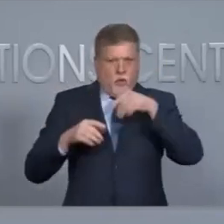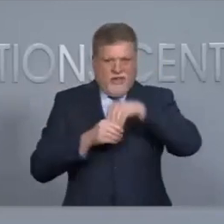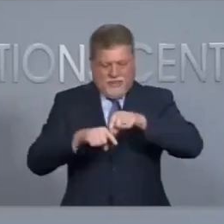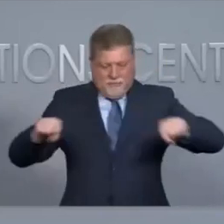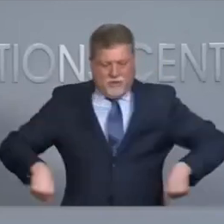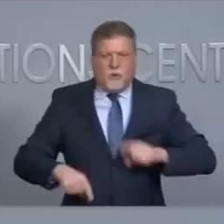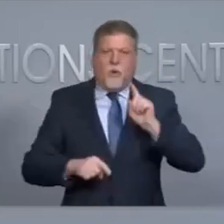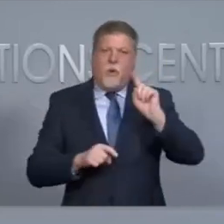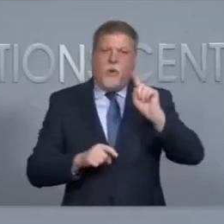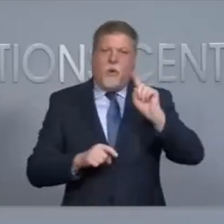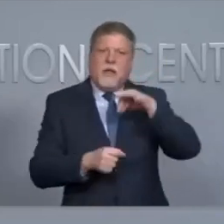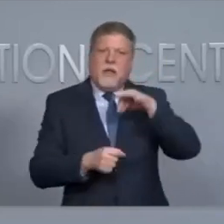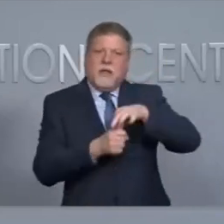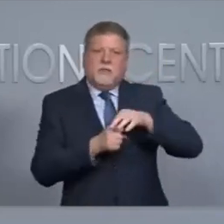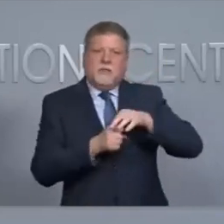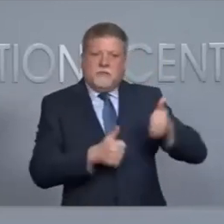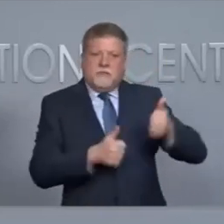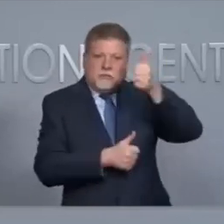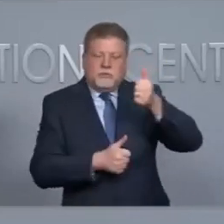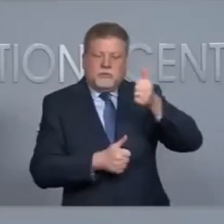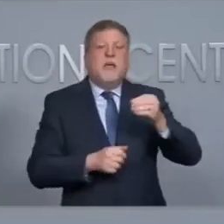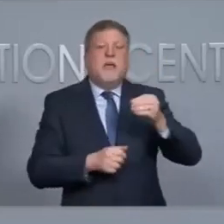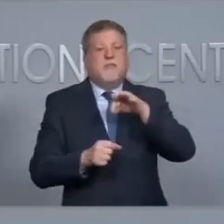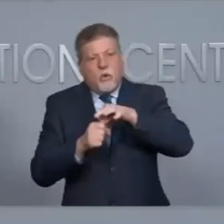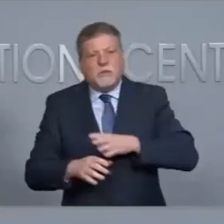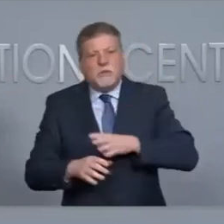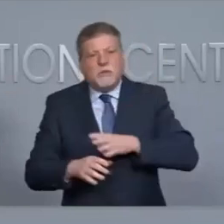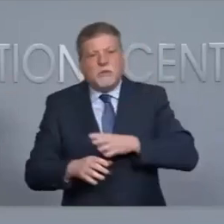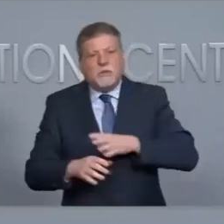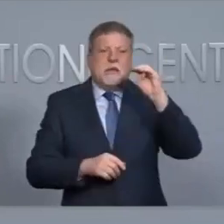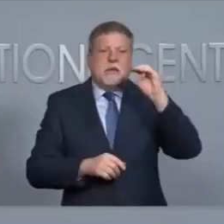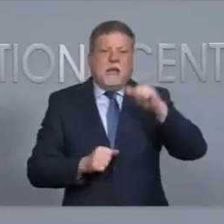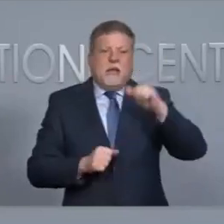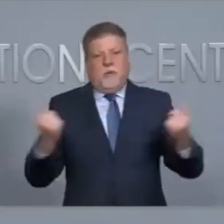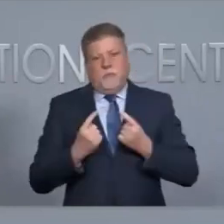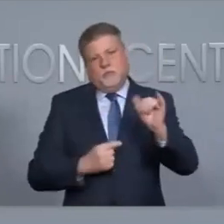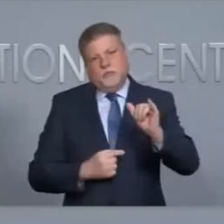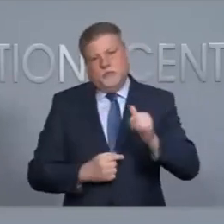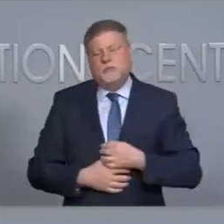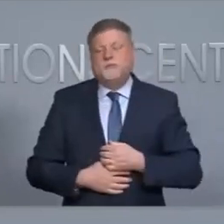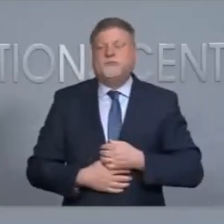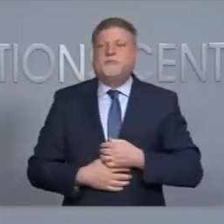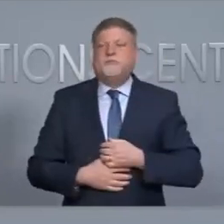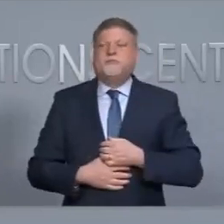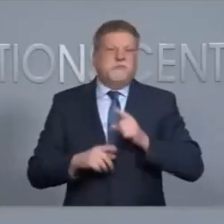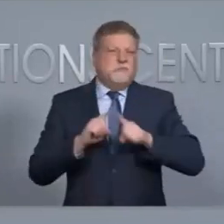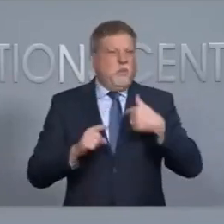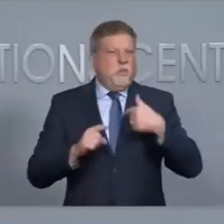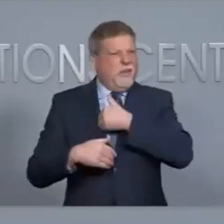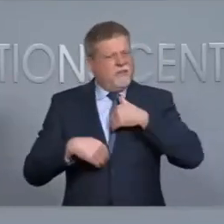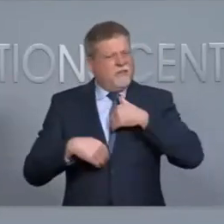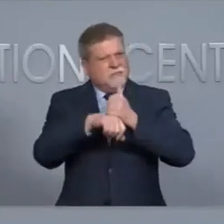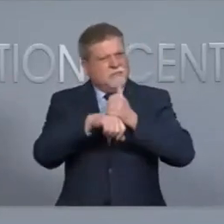the voters, and then, of course, the media can be invited in and a few others. But we work